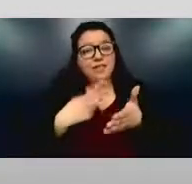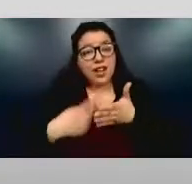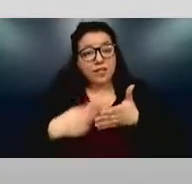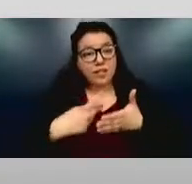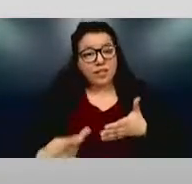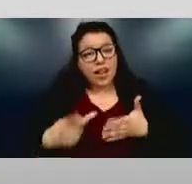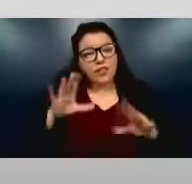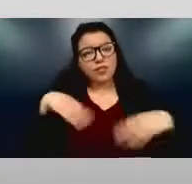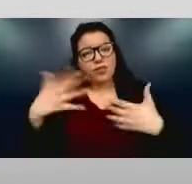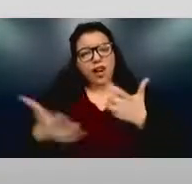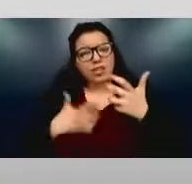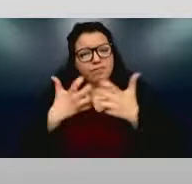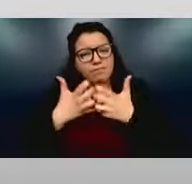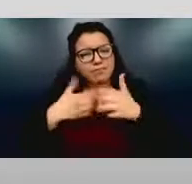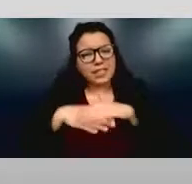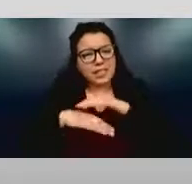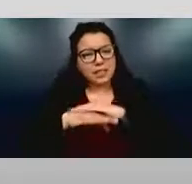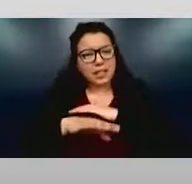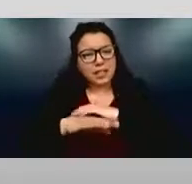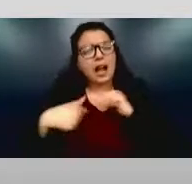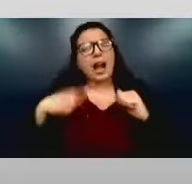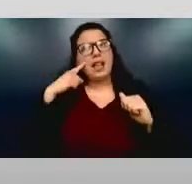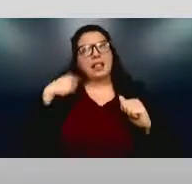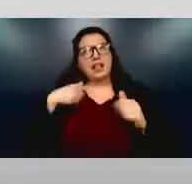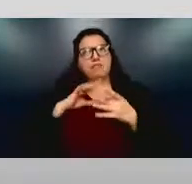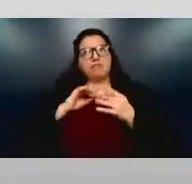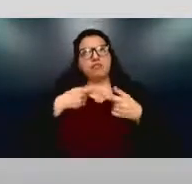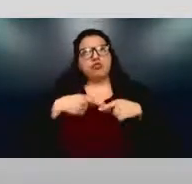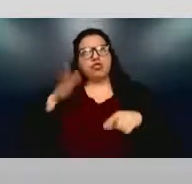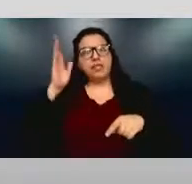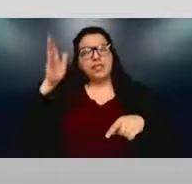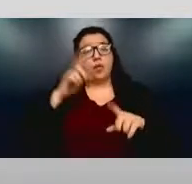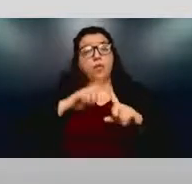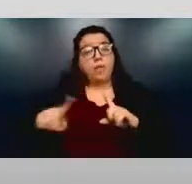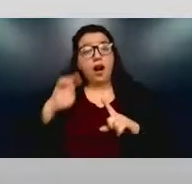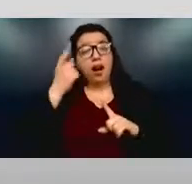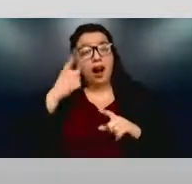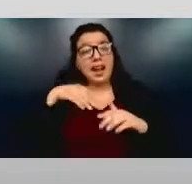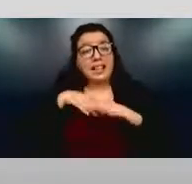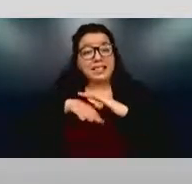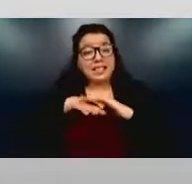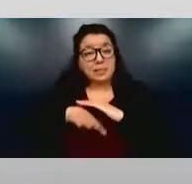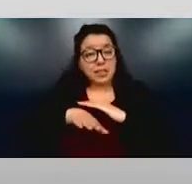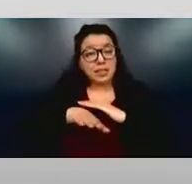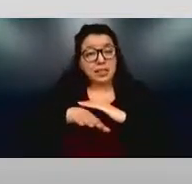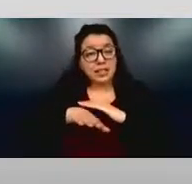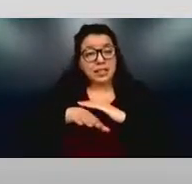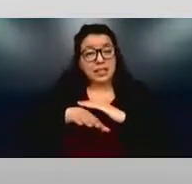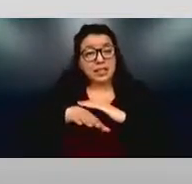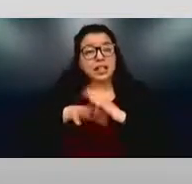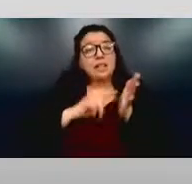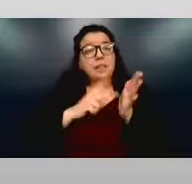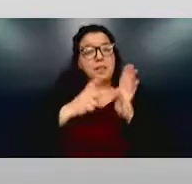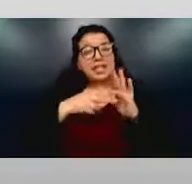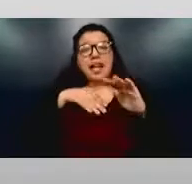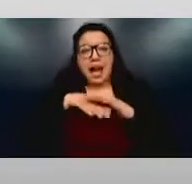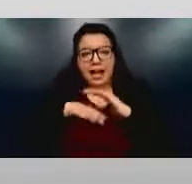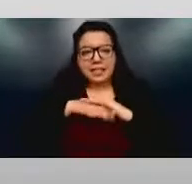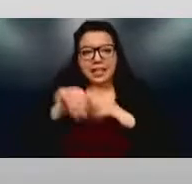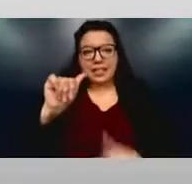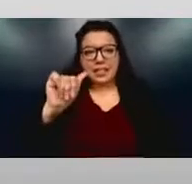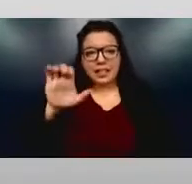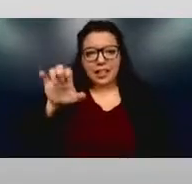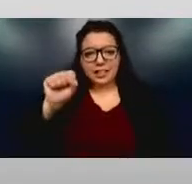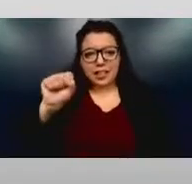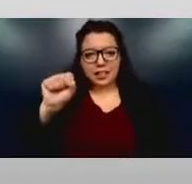And I think I said this in the keynote, but accessibility provides access. It does not guarantee success. We still